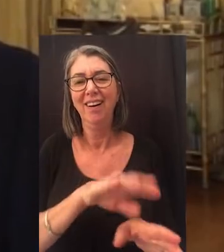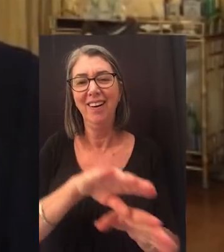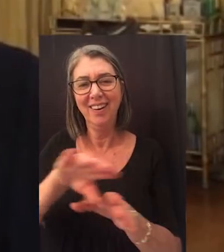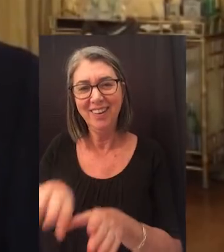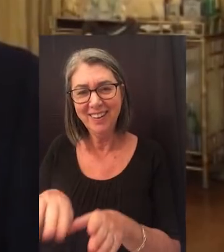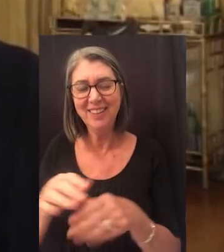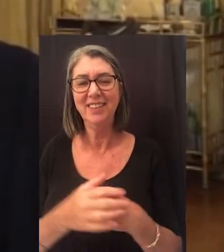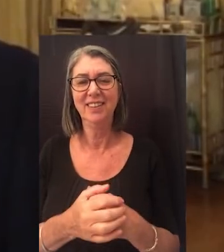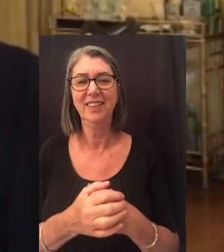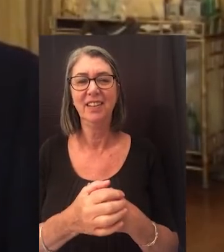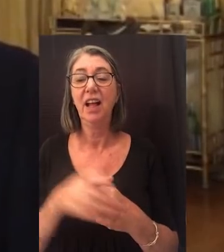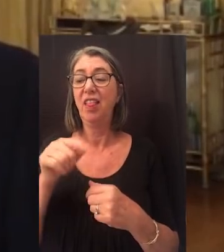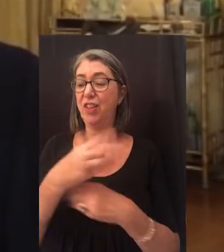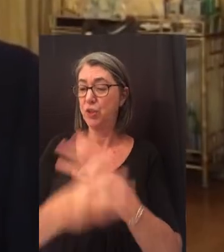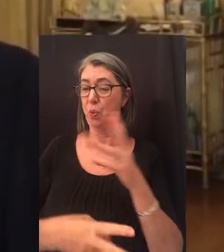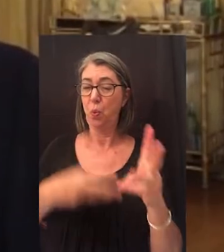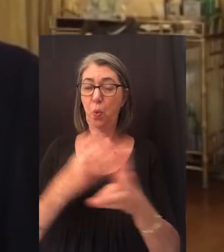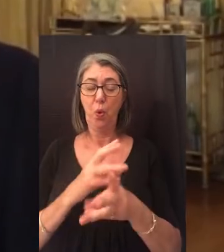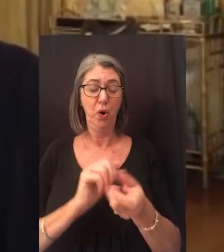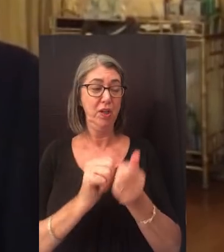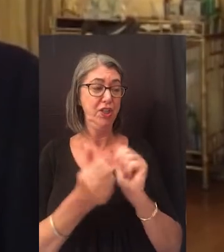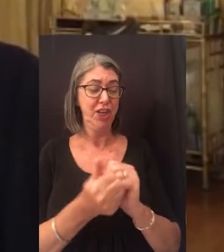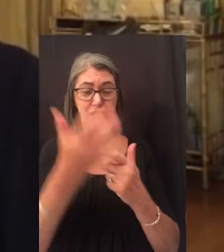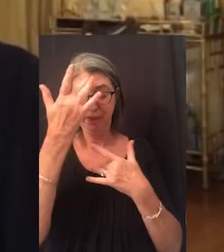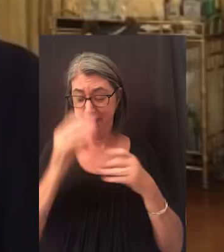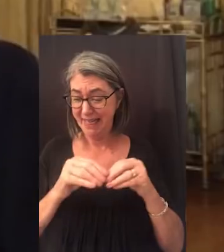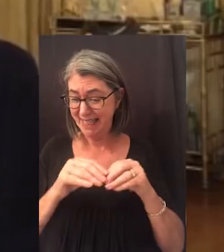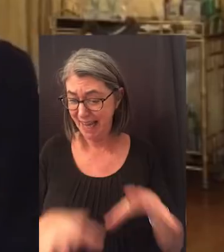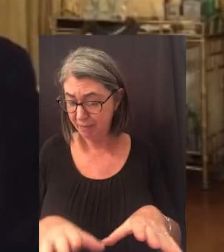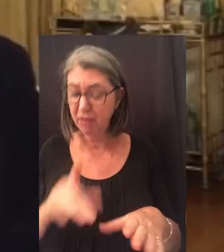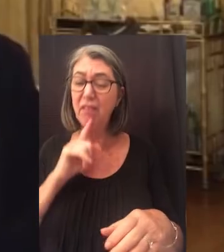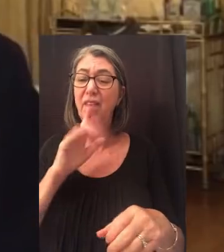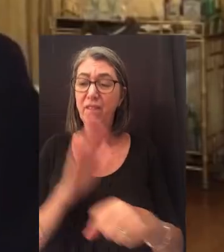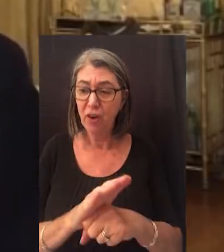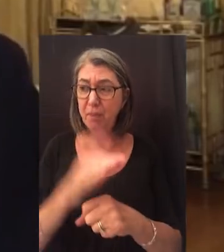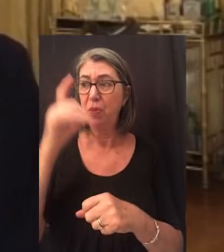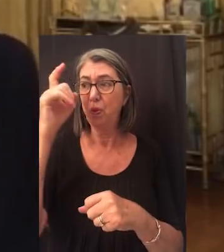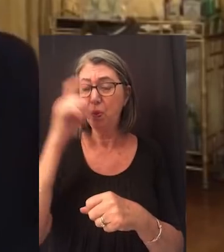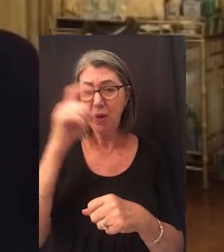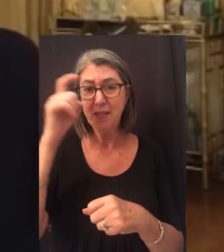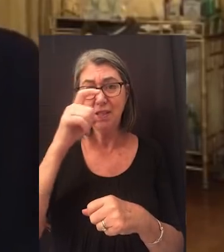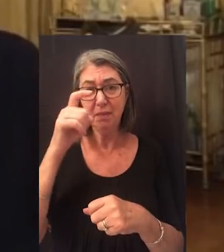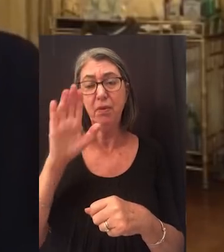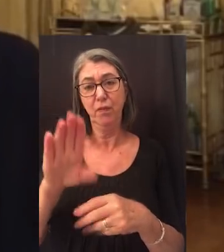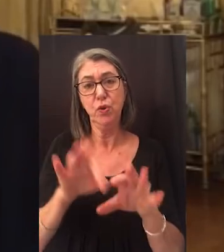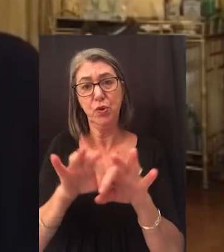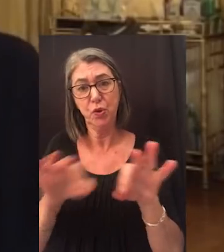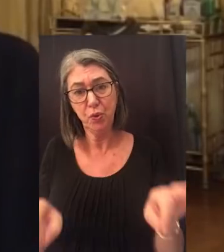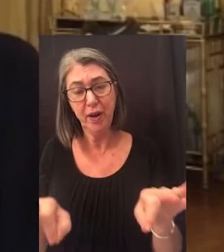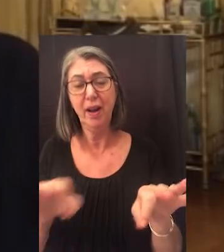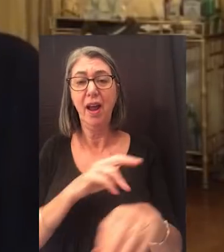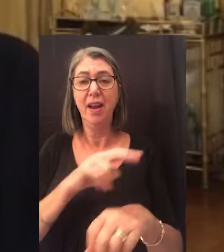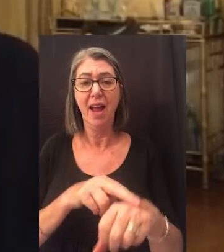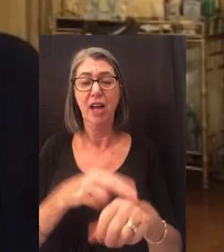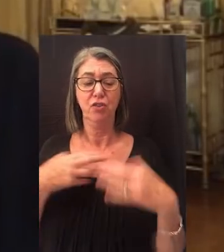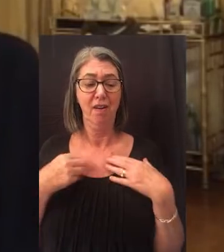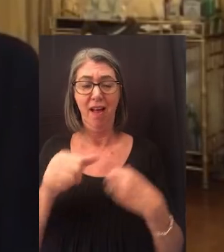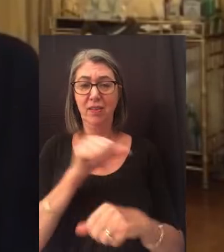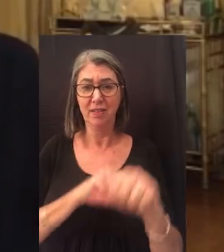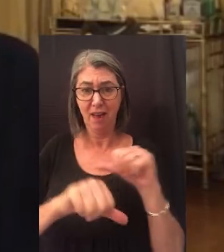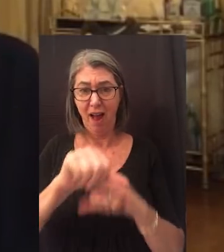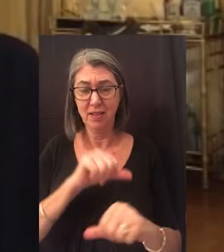aside, this world-changing pandemic confirms the wisdom of your degree in natural and health